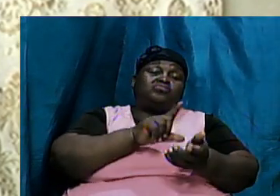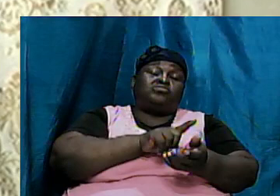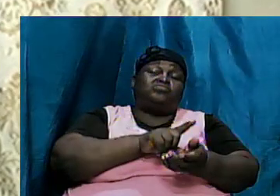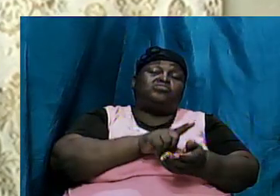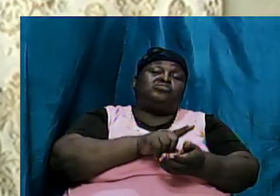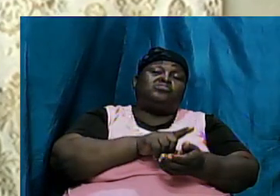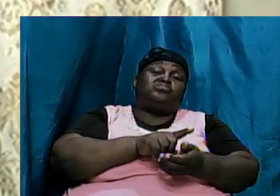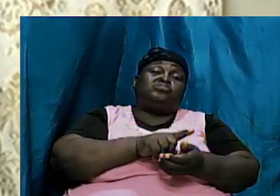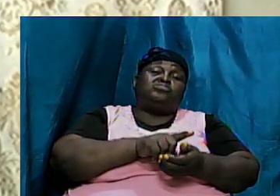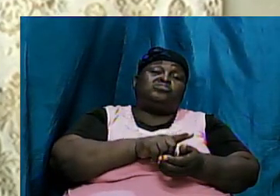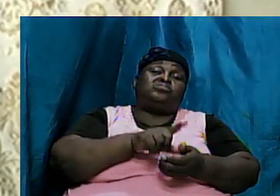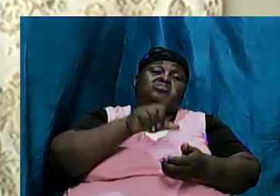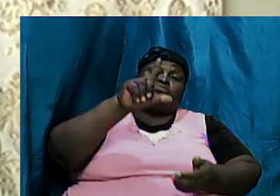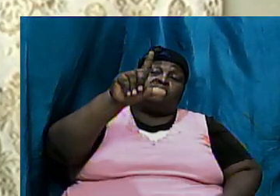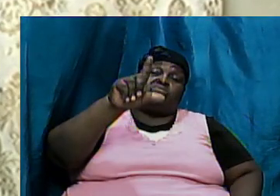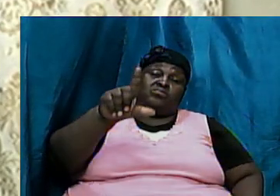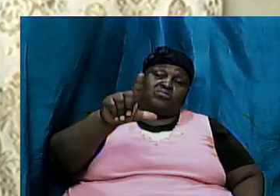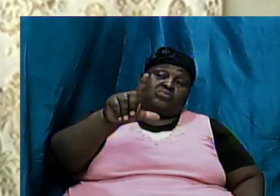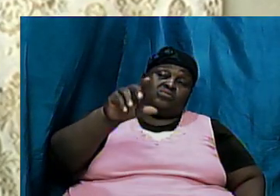Lot's wife